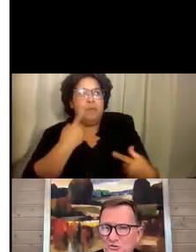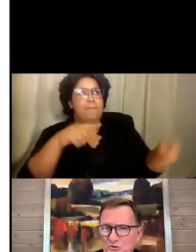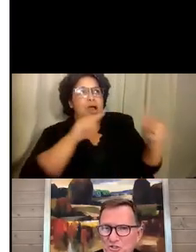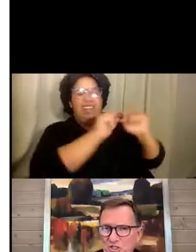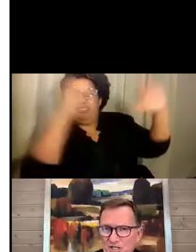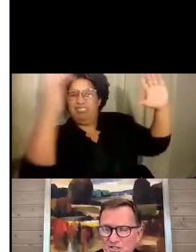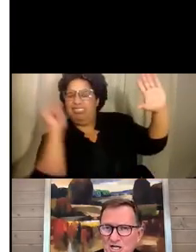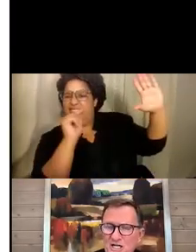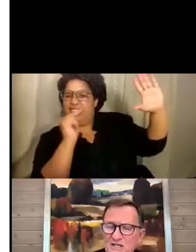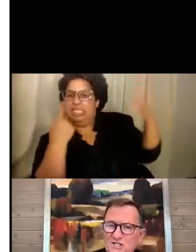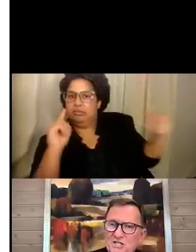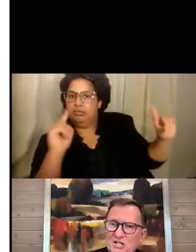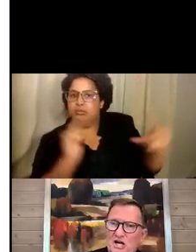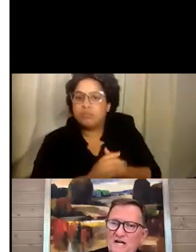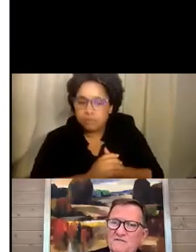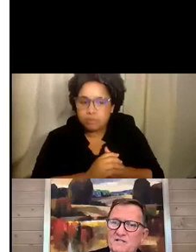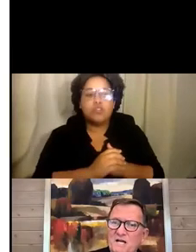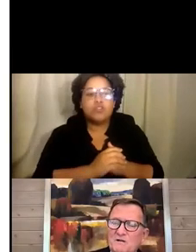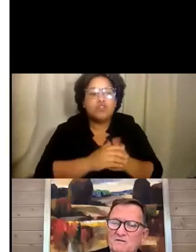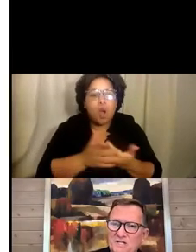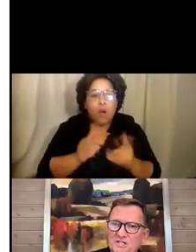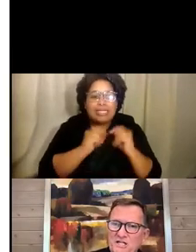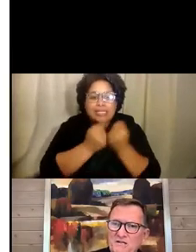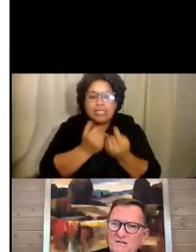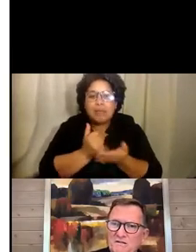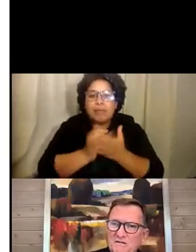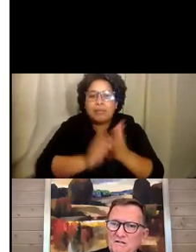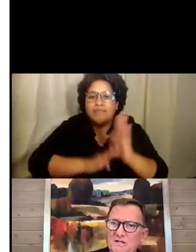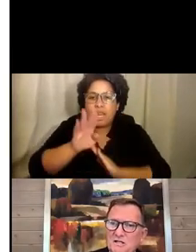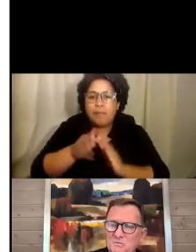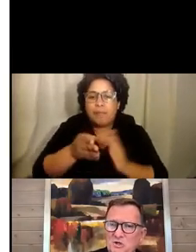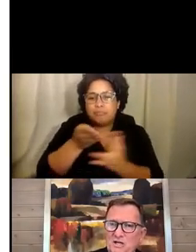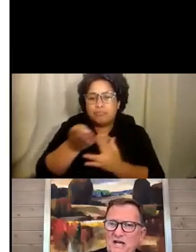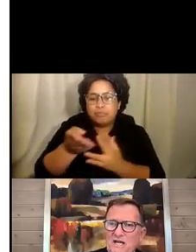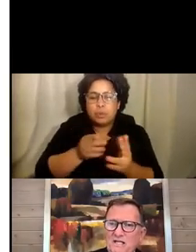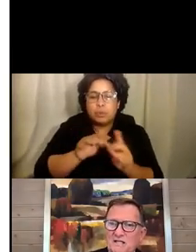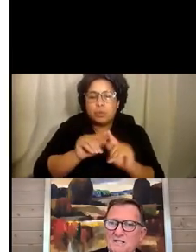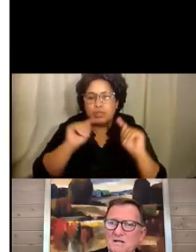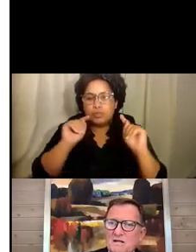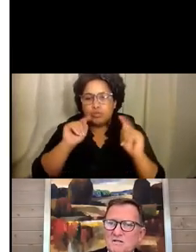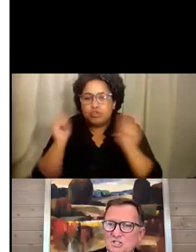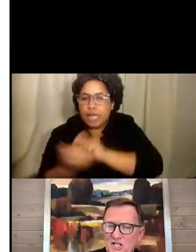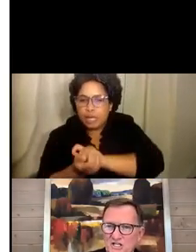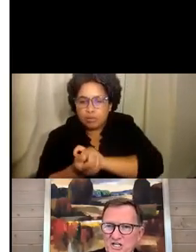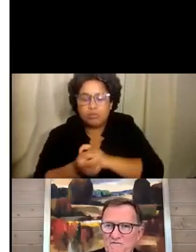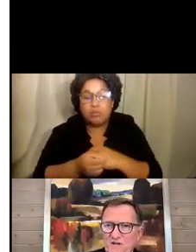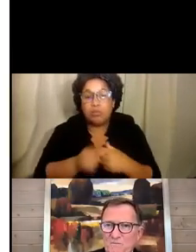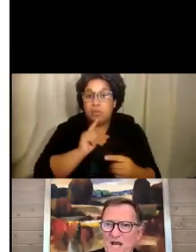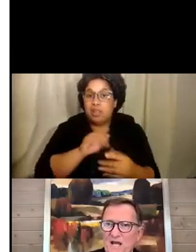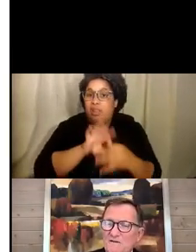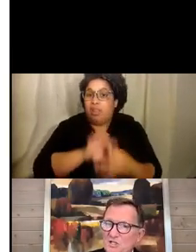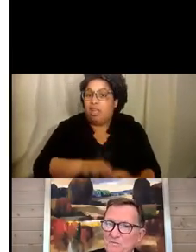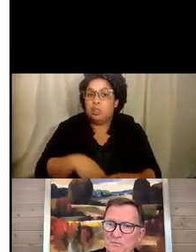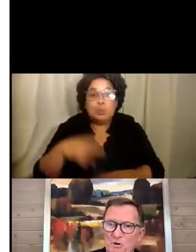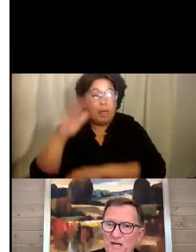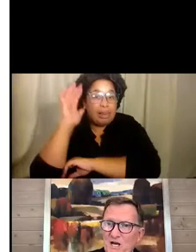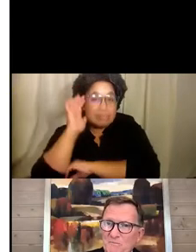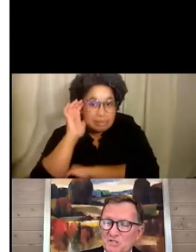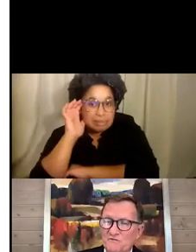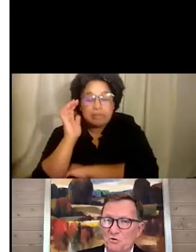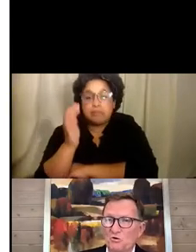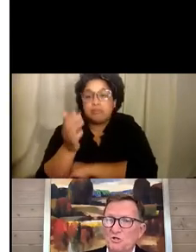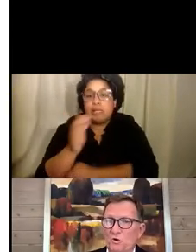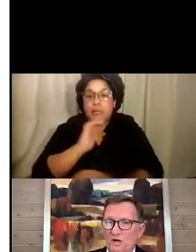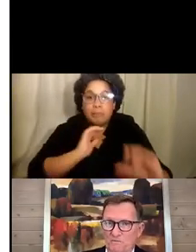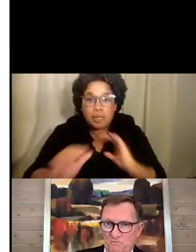manage through change. This takes a lot of time of listening, communicating, soliciting feedback. Some people may not